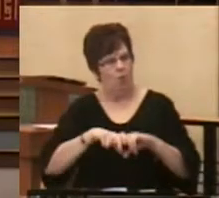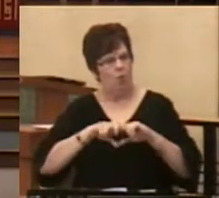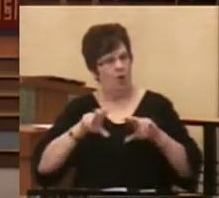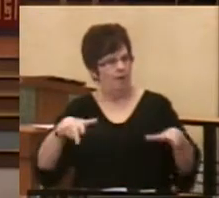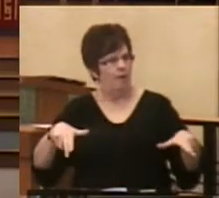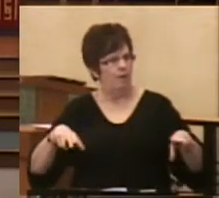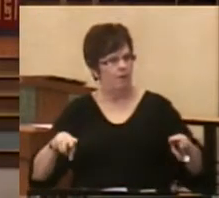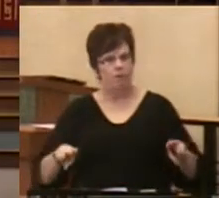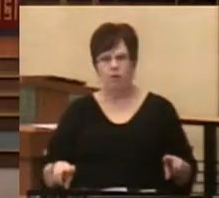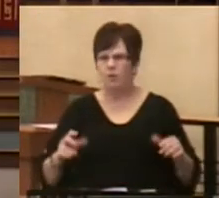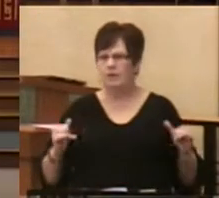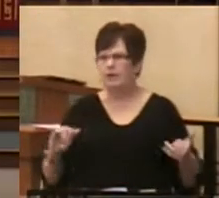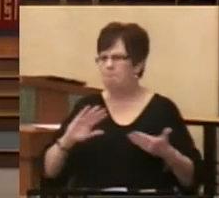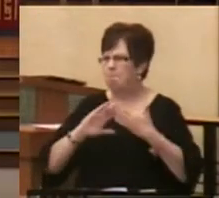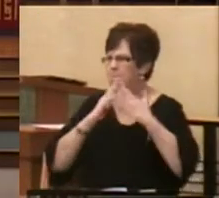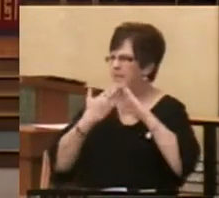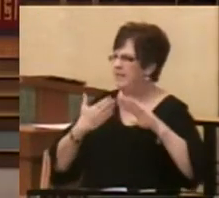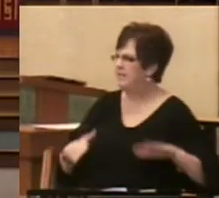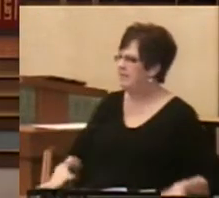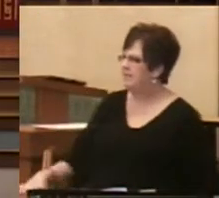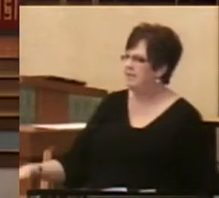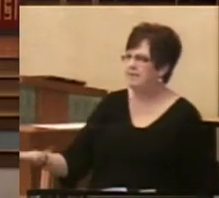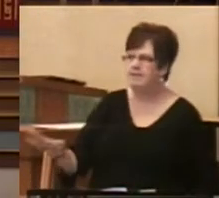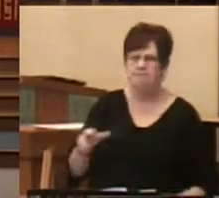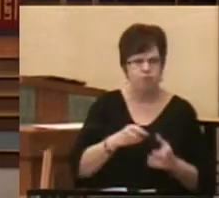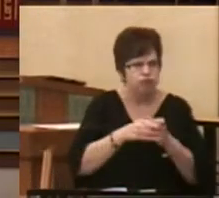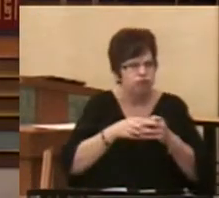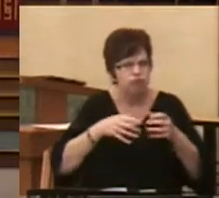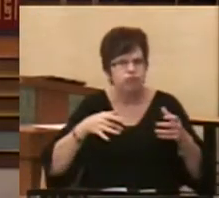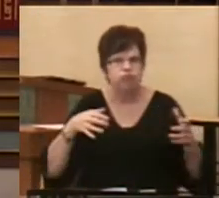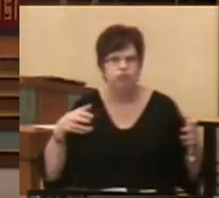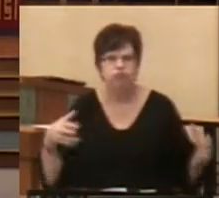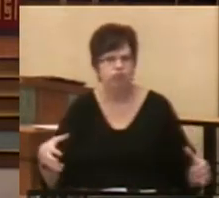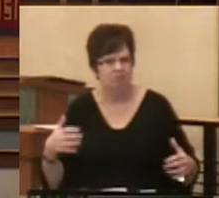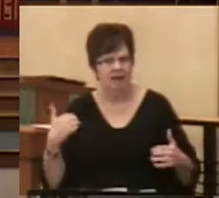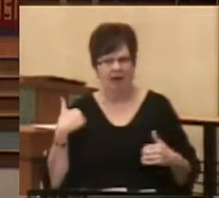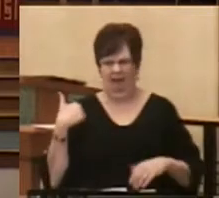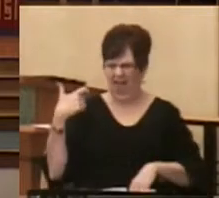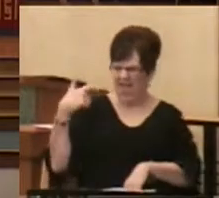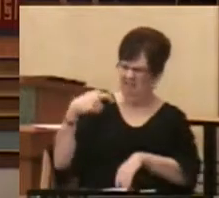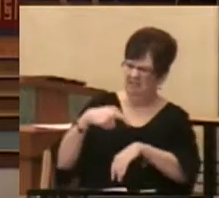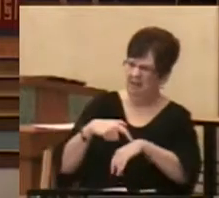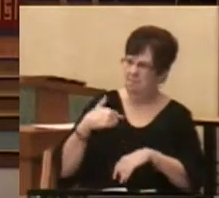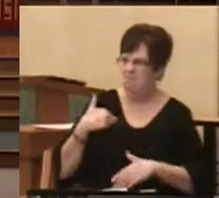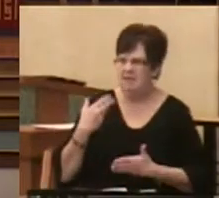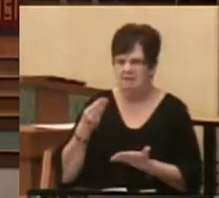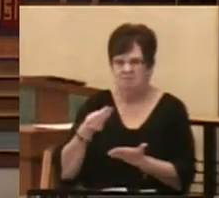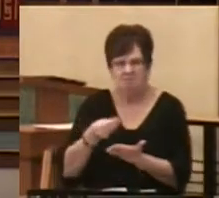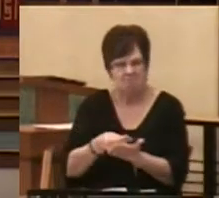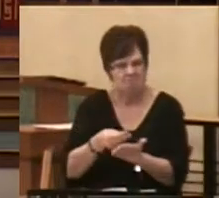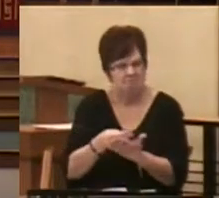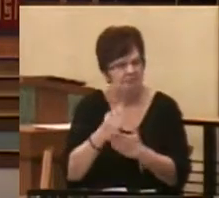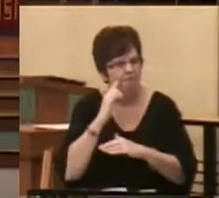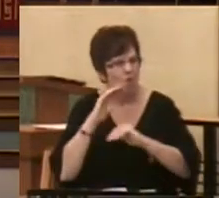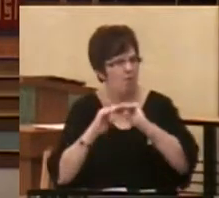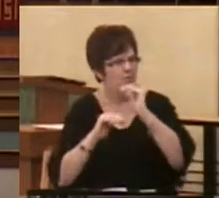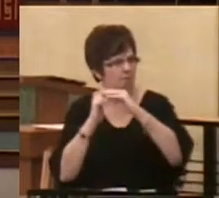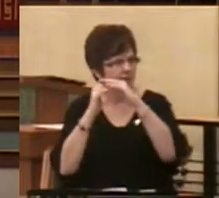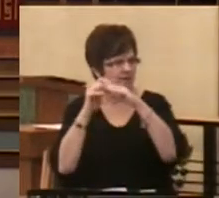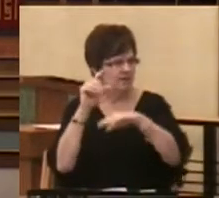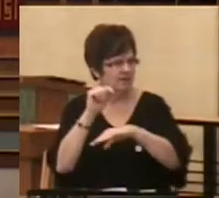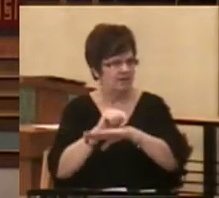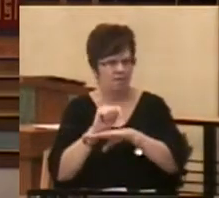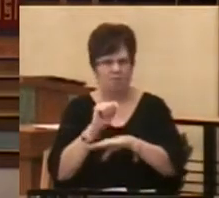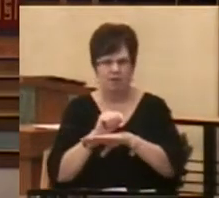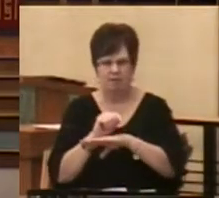of relative peace and prosperity. He has the time, he has the resources to build the temple. The